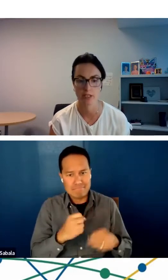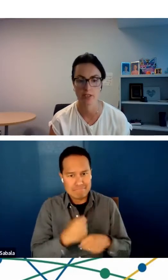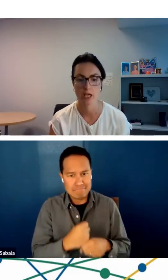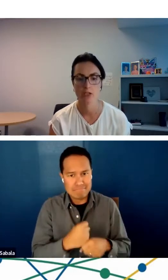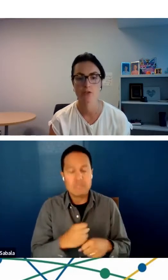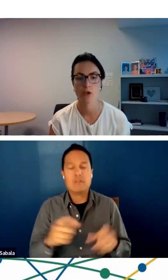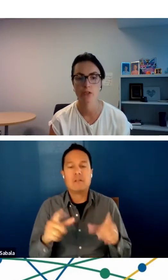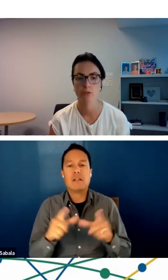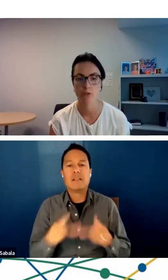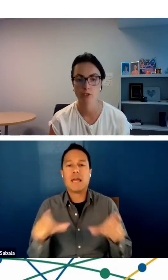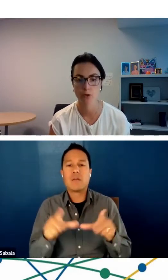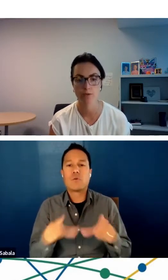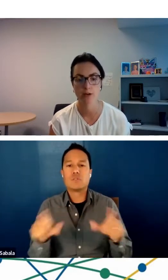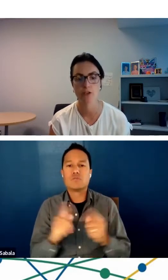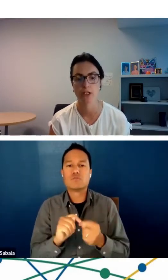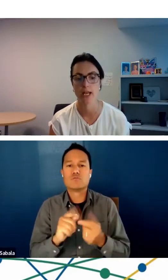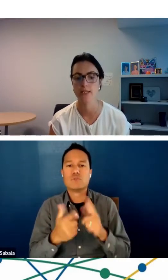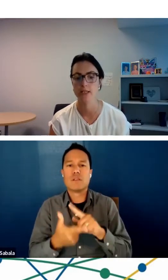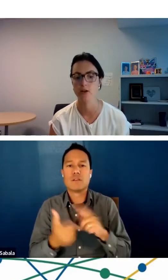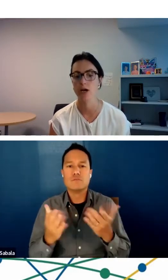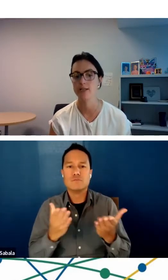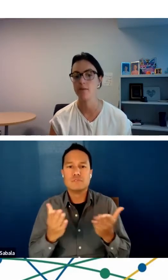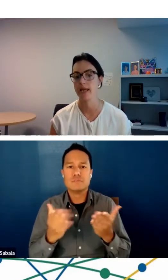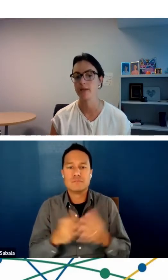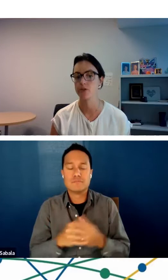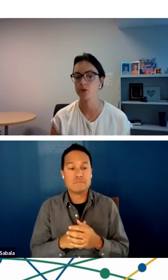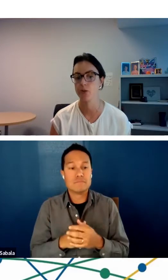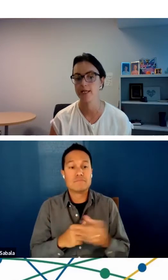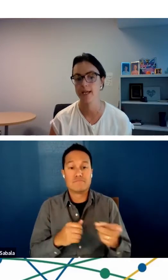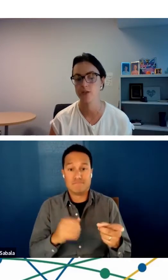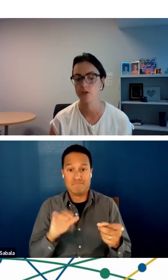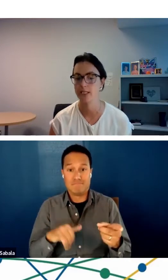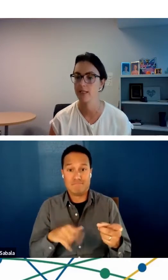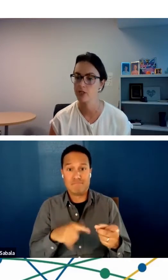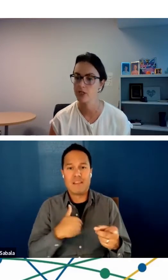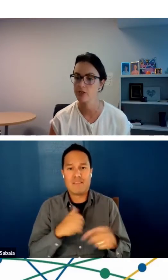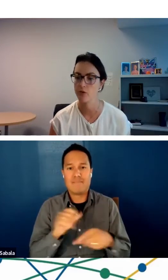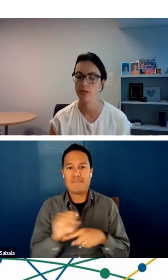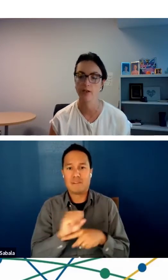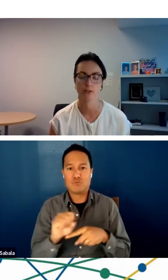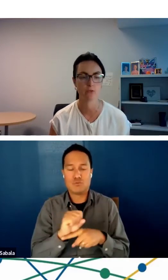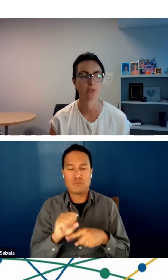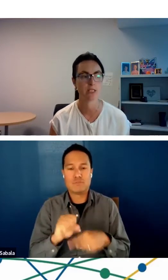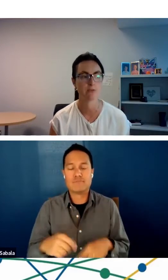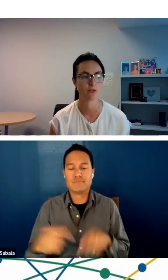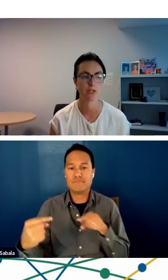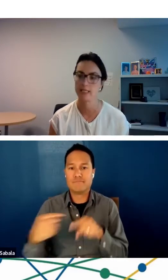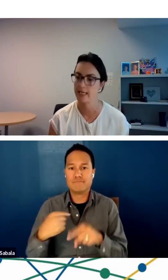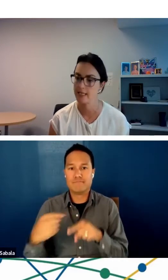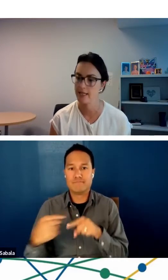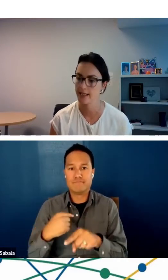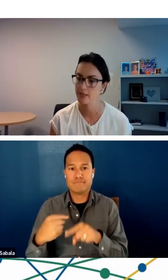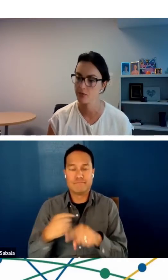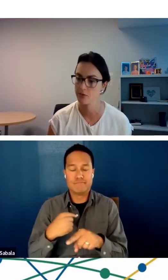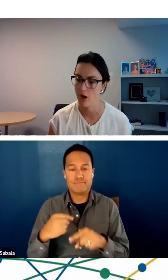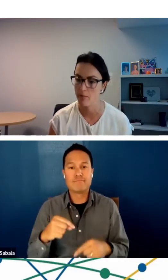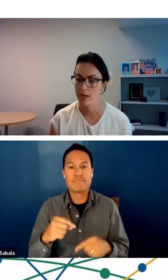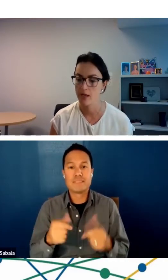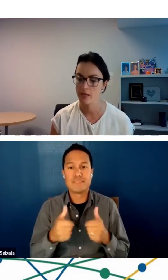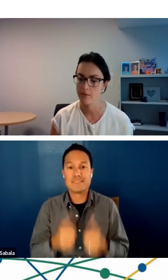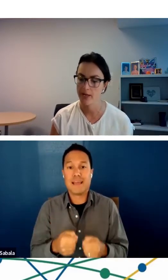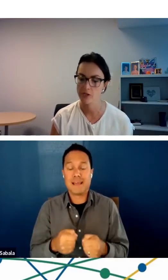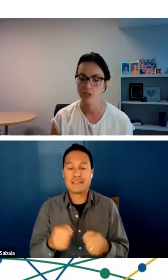services. So the switchboard function has an on demand two-way text translation. So we can also receive translated texts